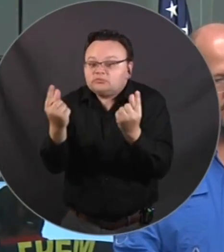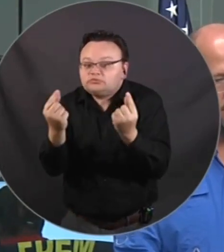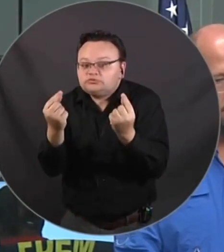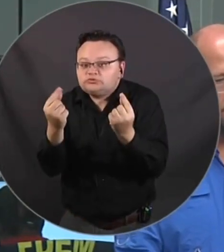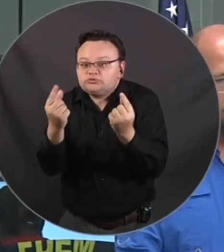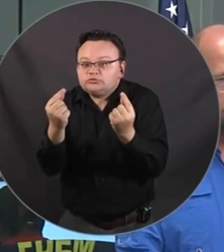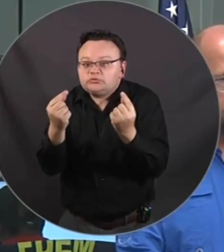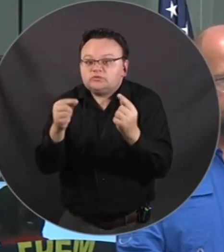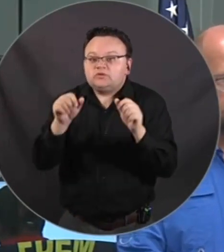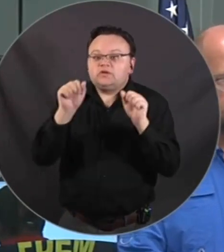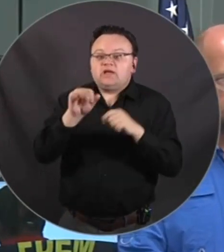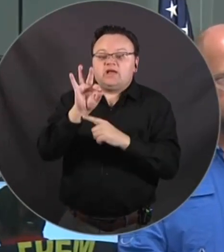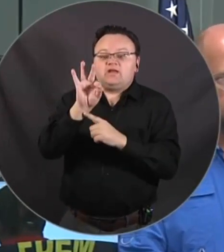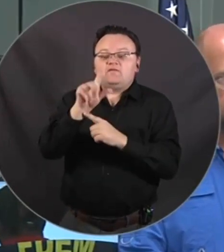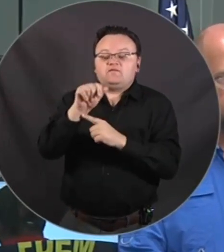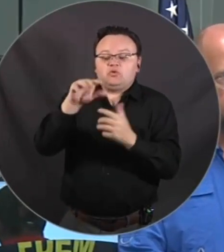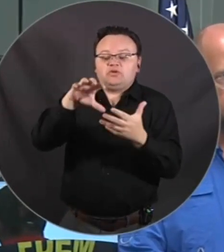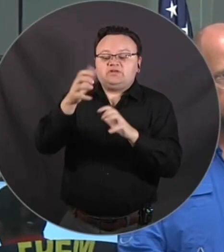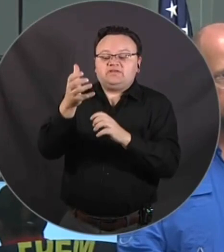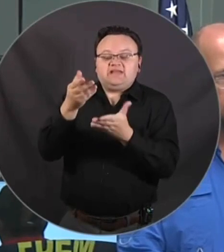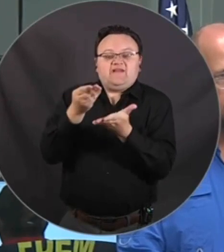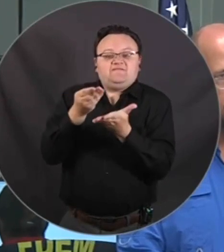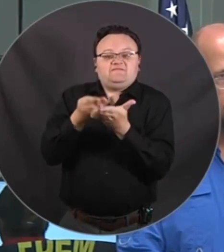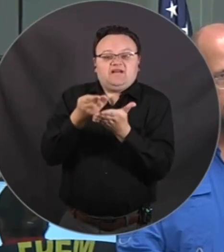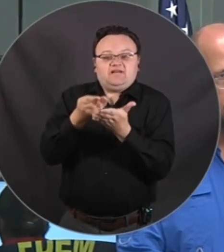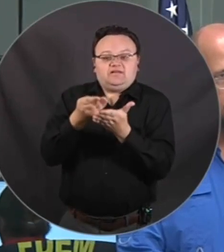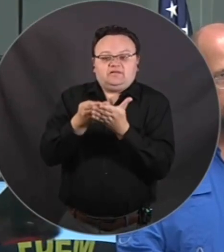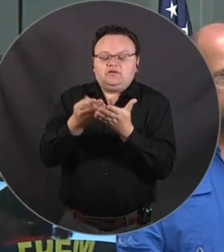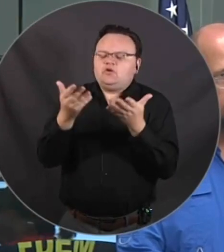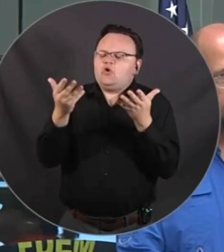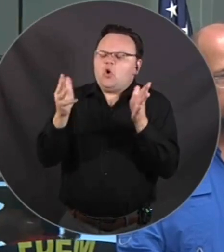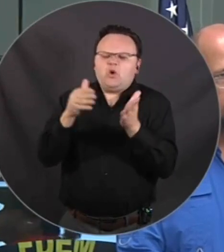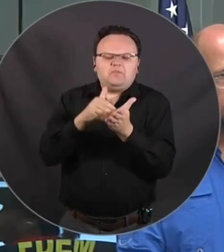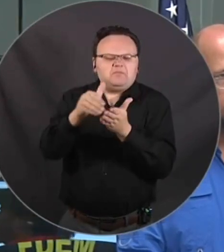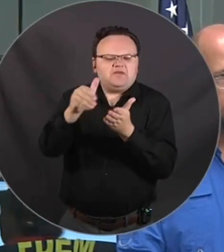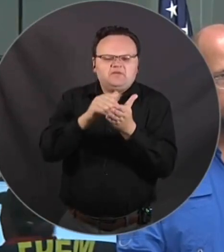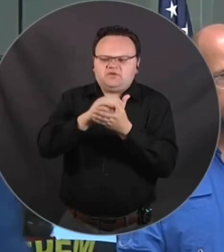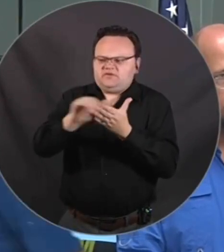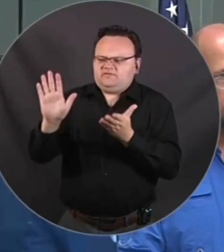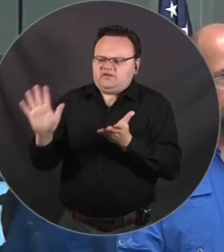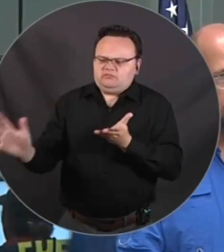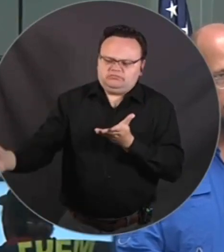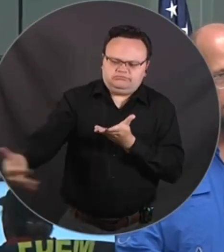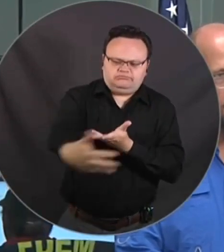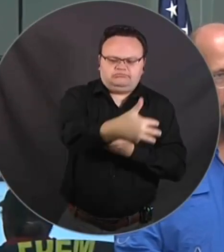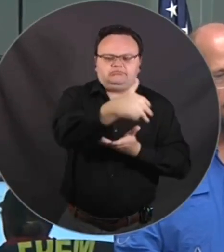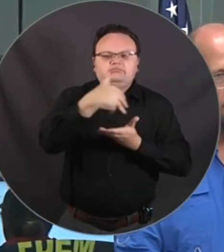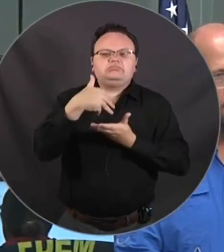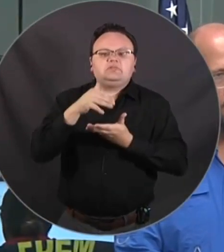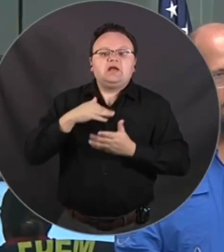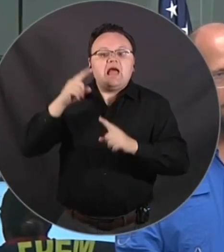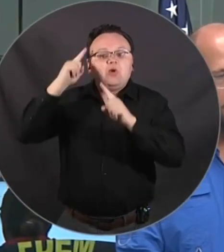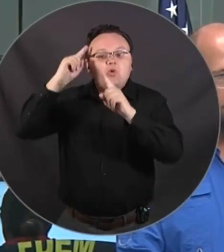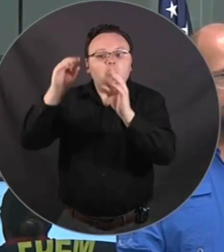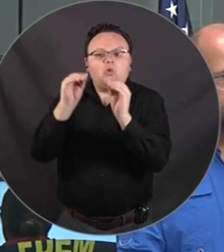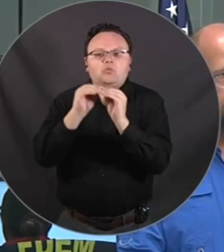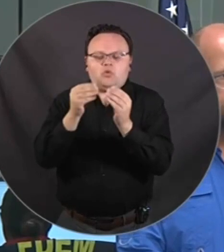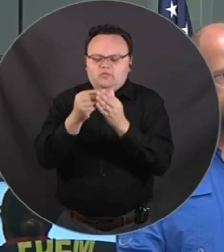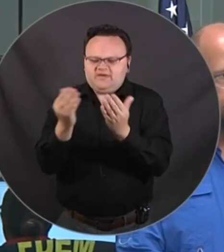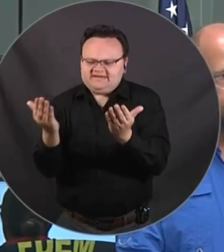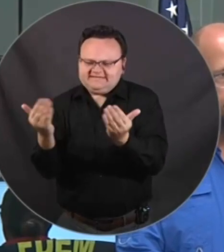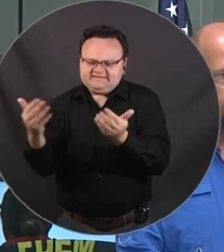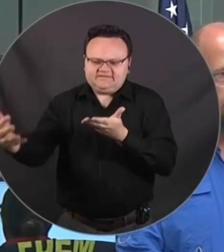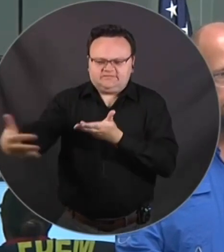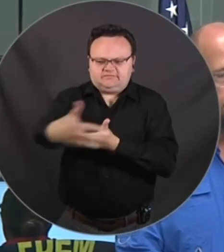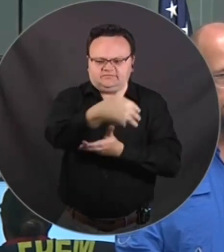it at the Florida Disaster Fund. This has already raised millions of dollars. We would love to be able to to raise millions more to help those